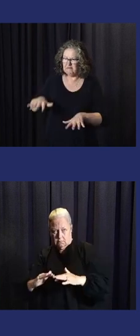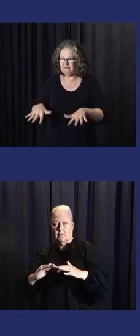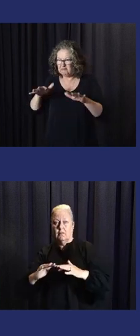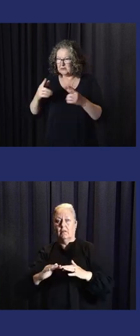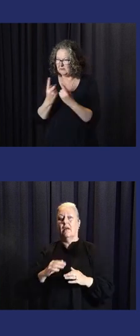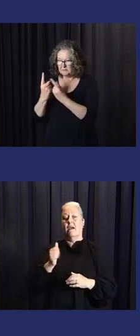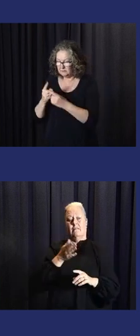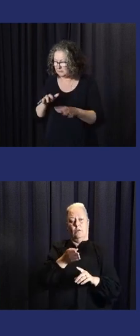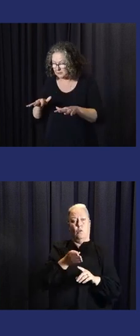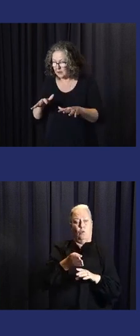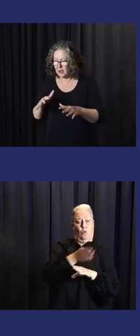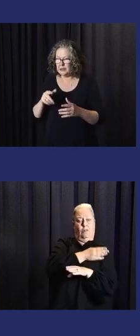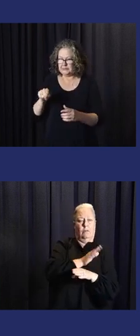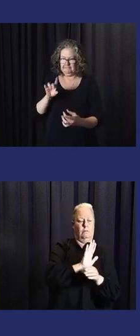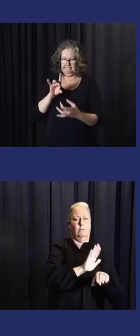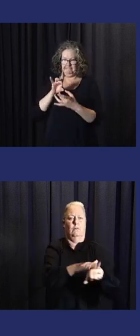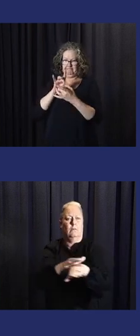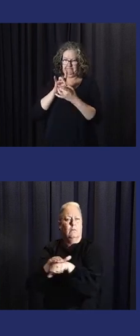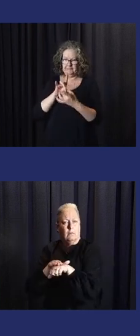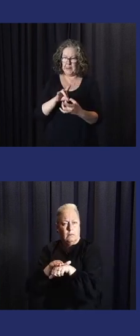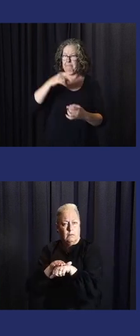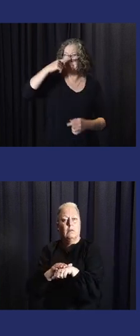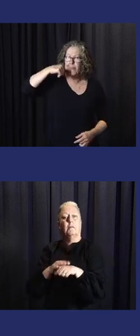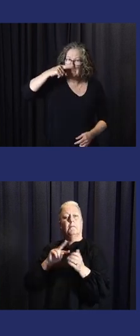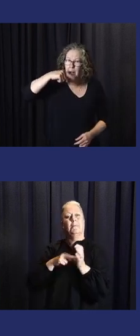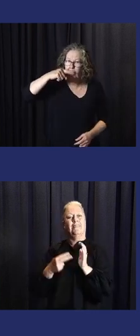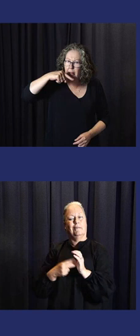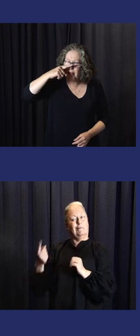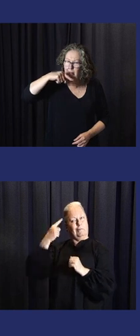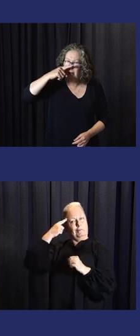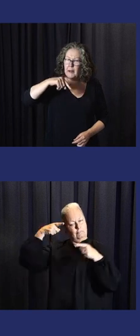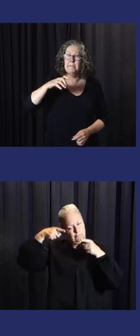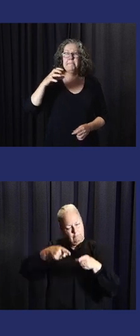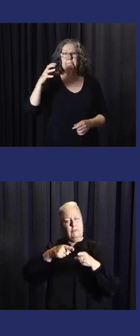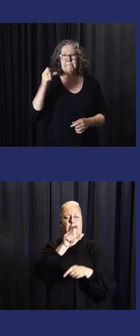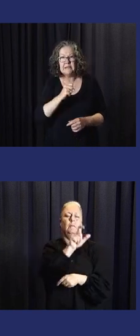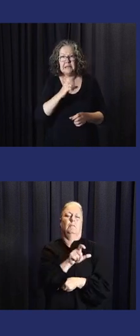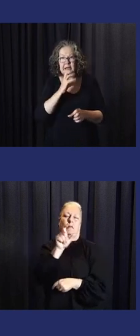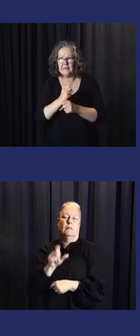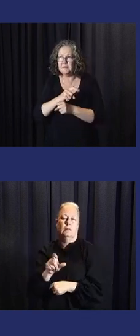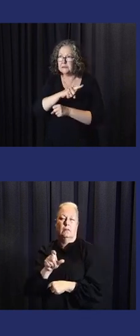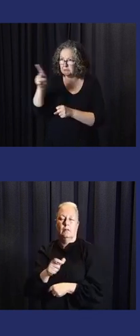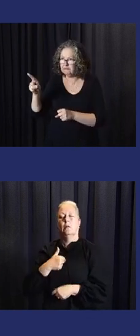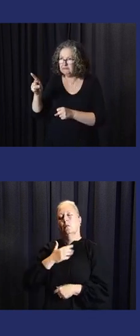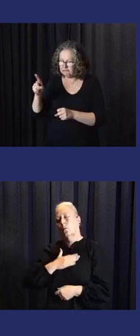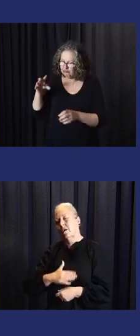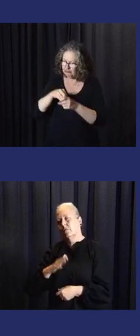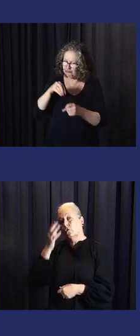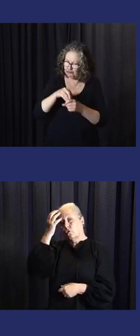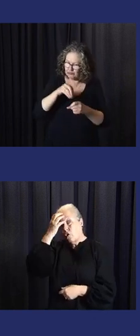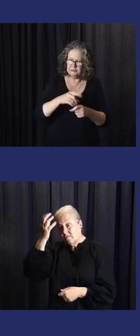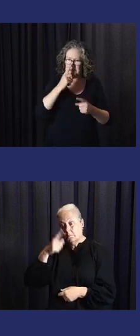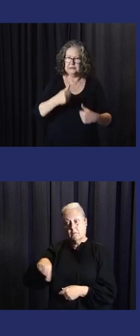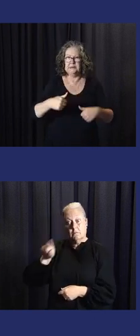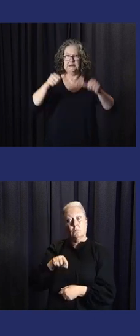this. Because in the middle, we've got a multi-hazard early warning system, which is people-centric. And that's